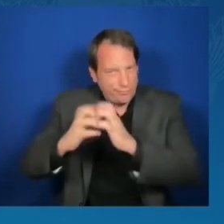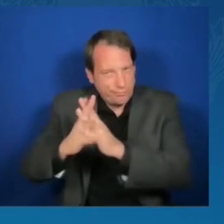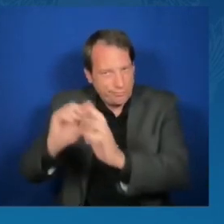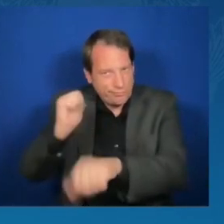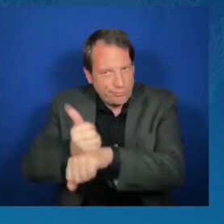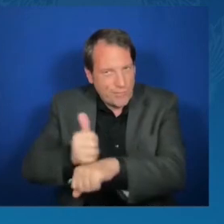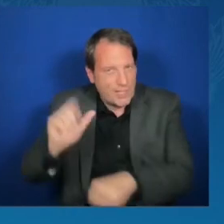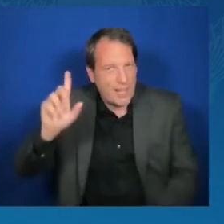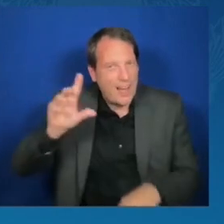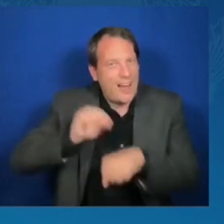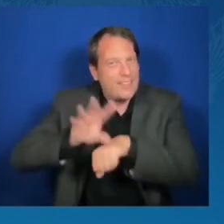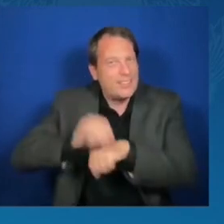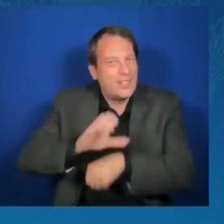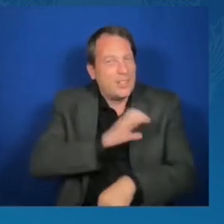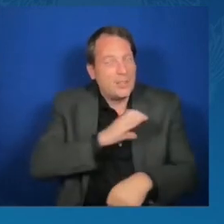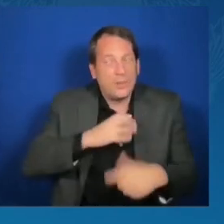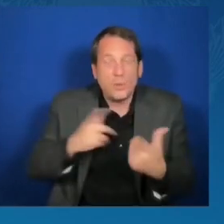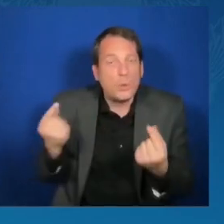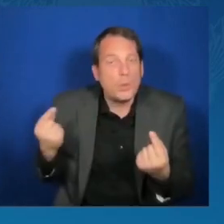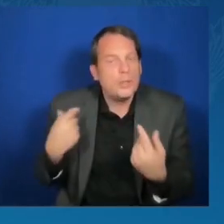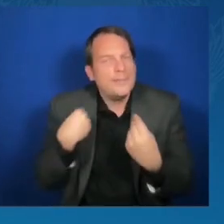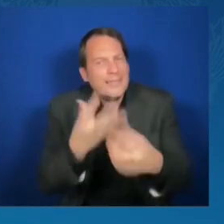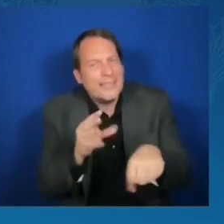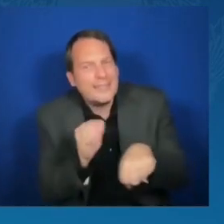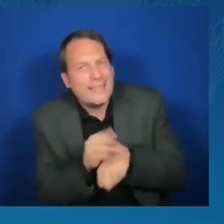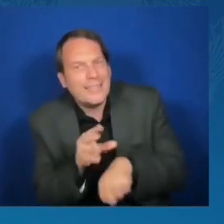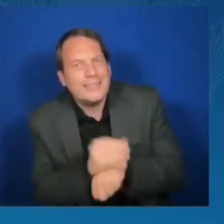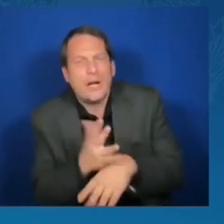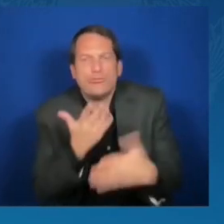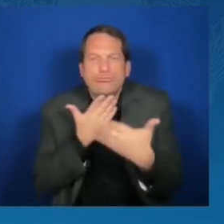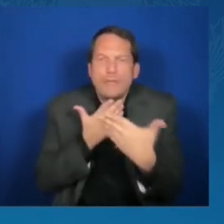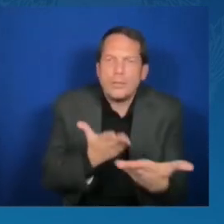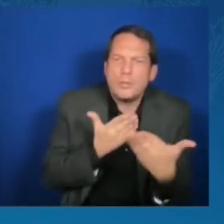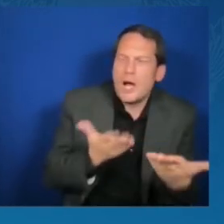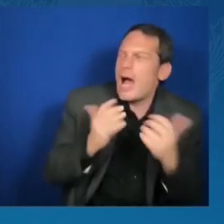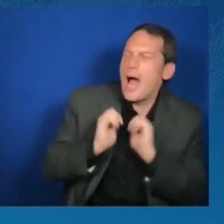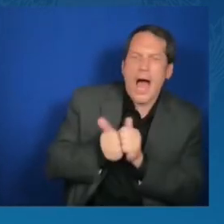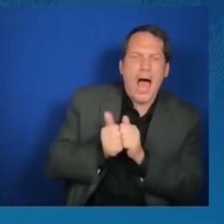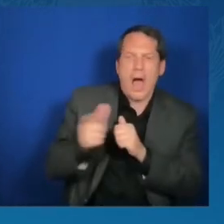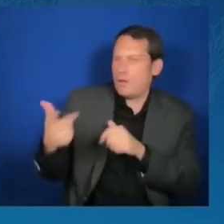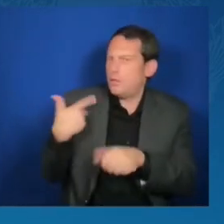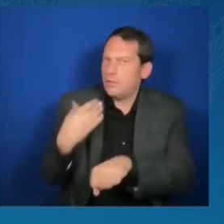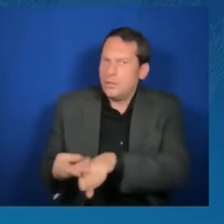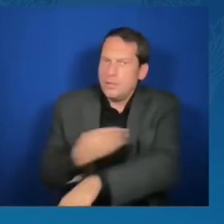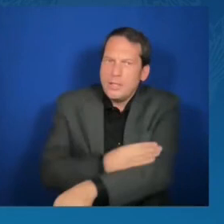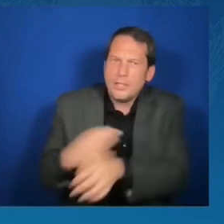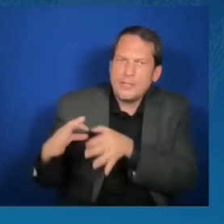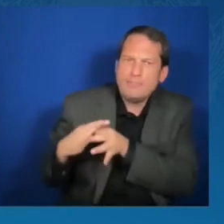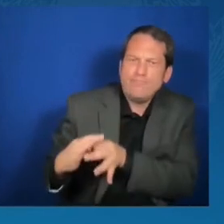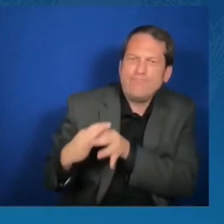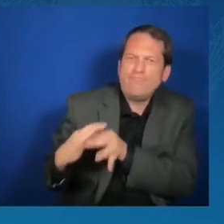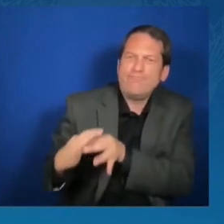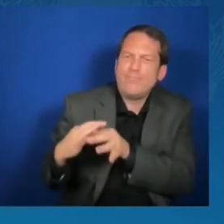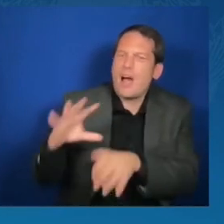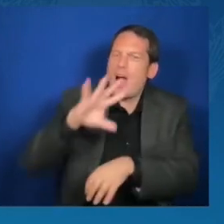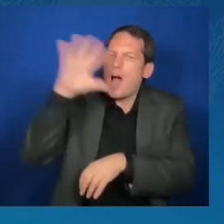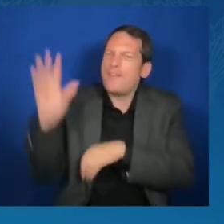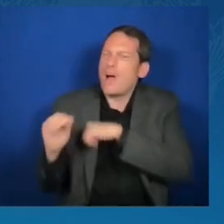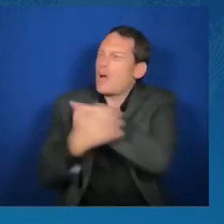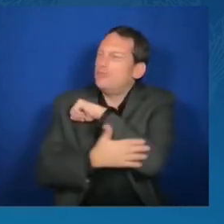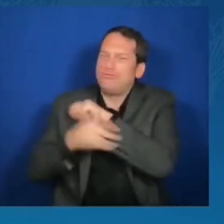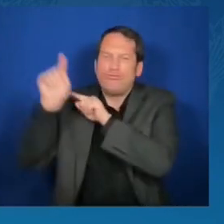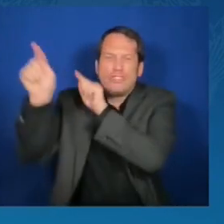of the United States. In the months since the summit, the White House, the State Department have consulted